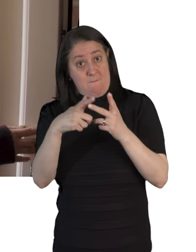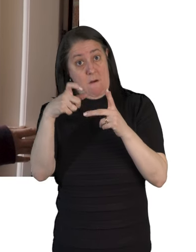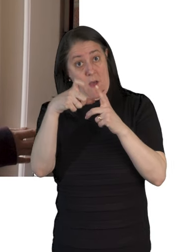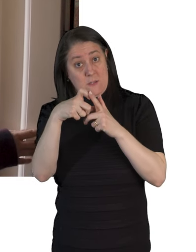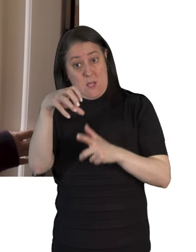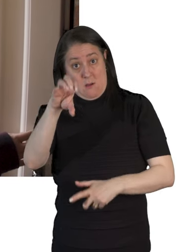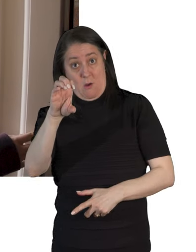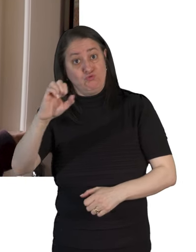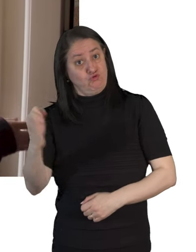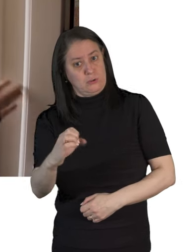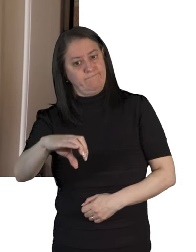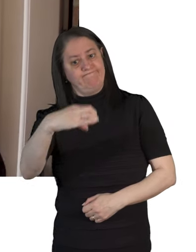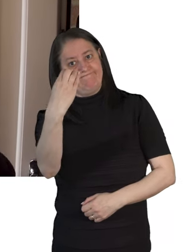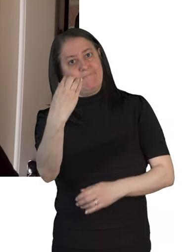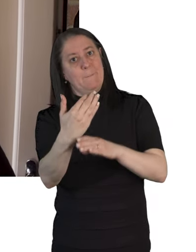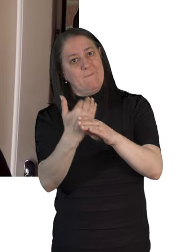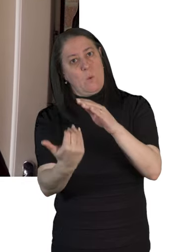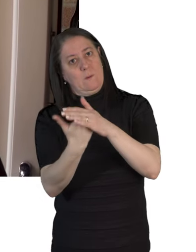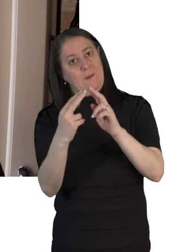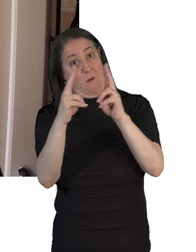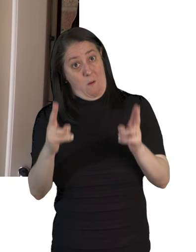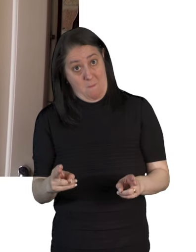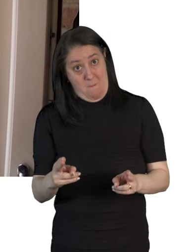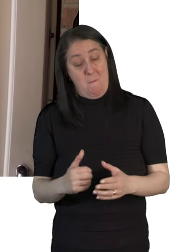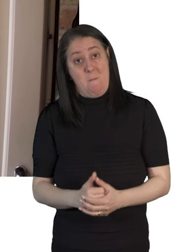should show you their ID badge before entering your home.